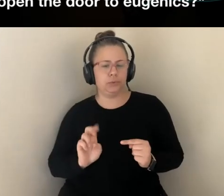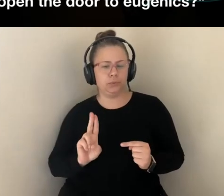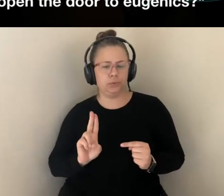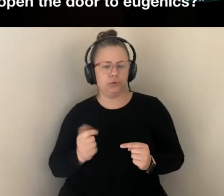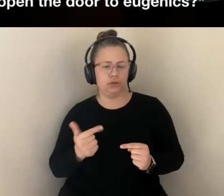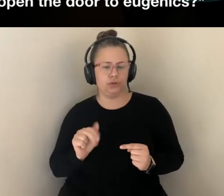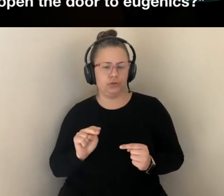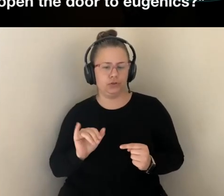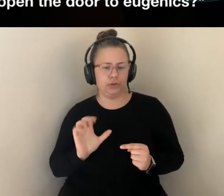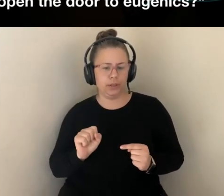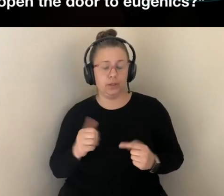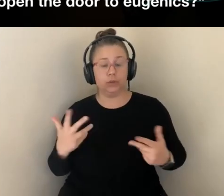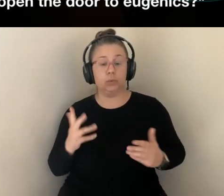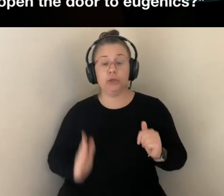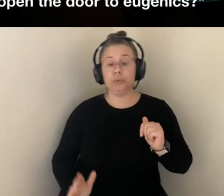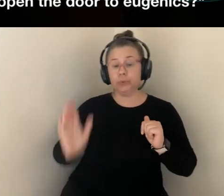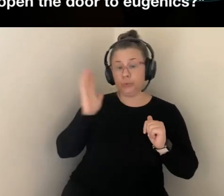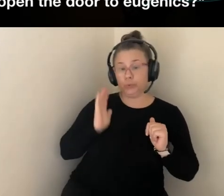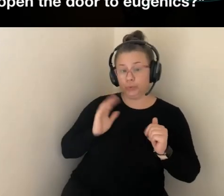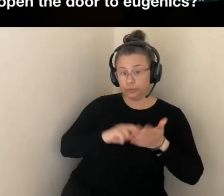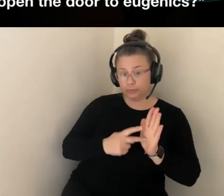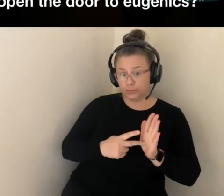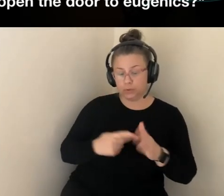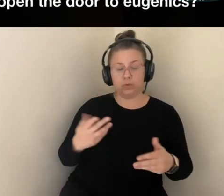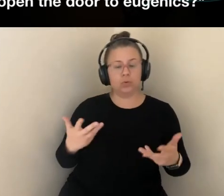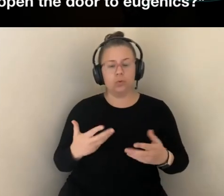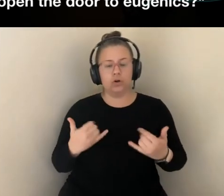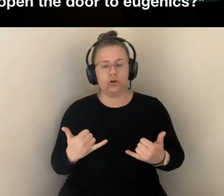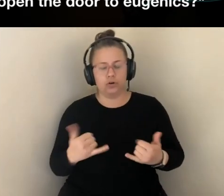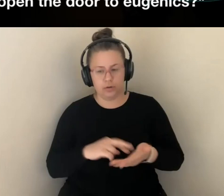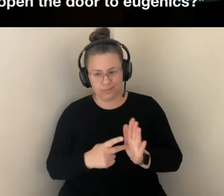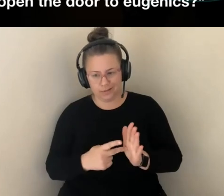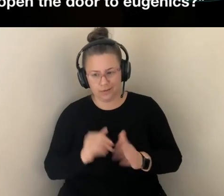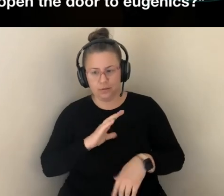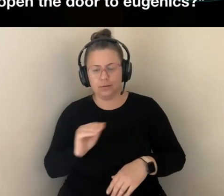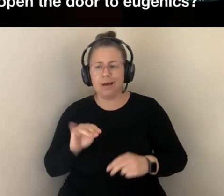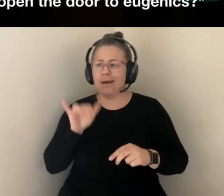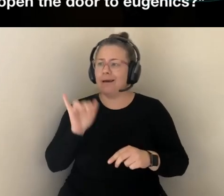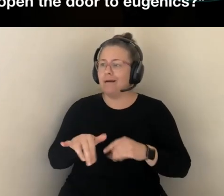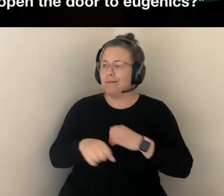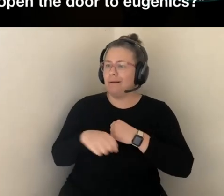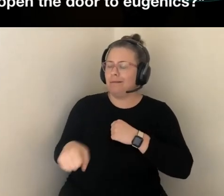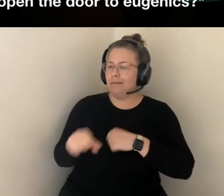DO THIS, I'M GOING TO REFERENCE AN EXTENDED WORK DEFENDING LIBERAL EUGENICS, RIGHT? SO,